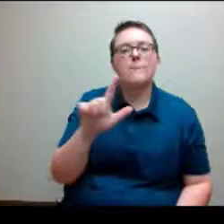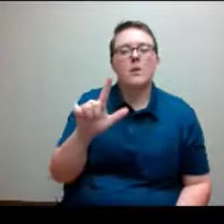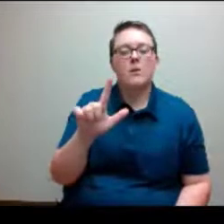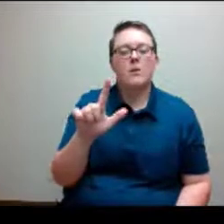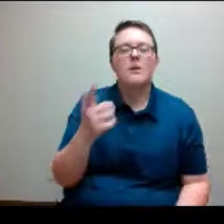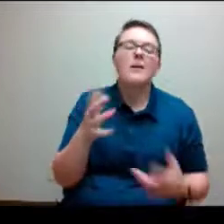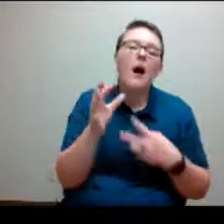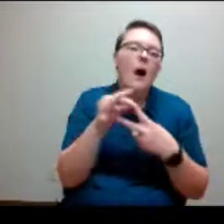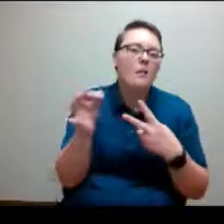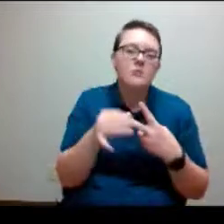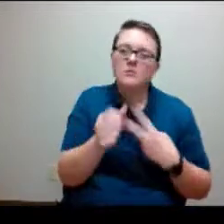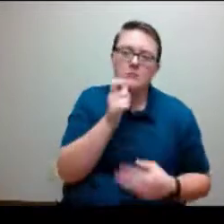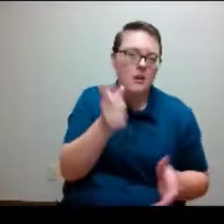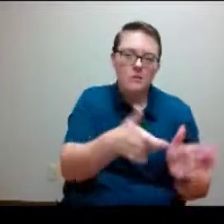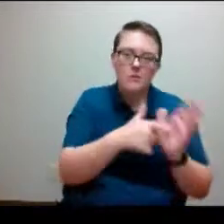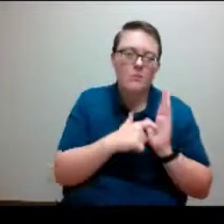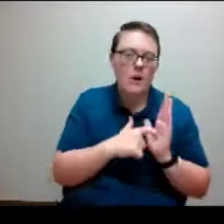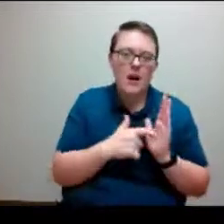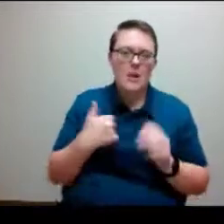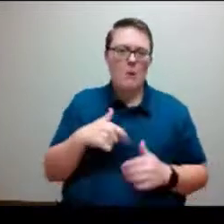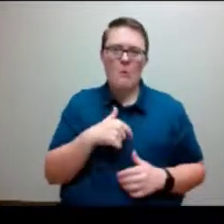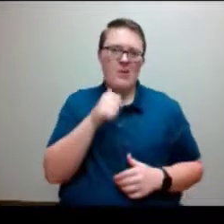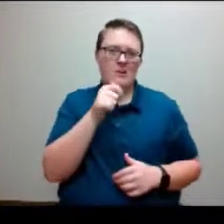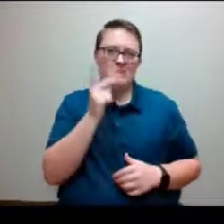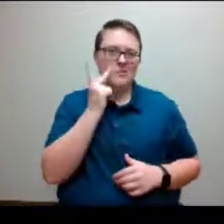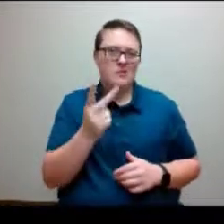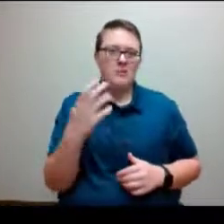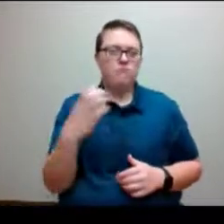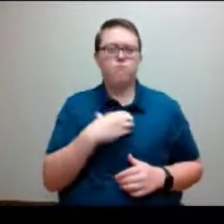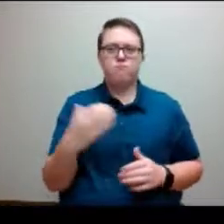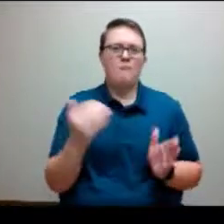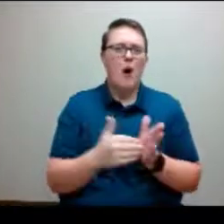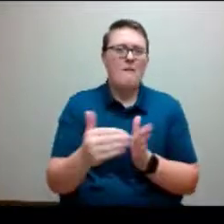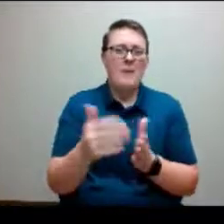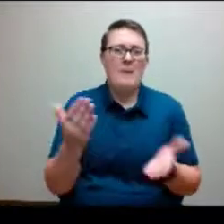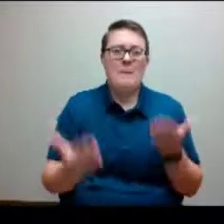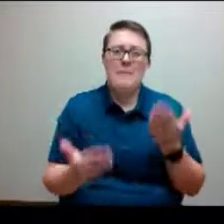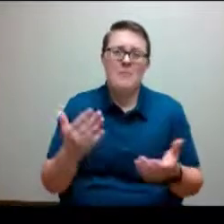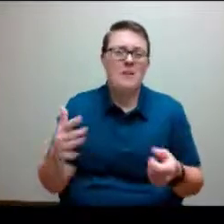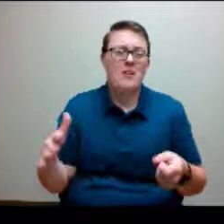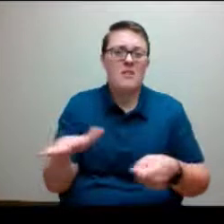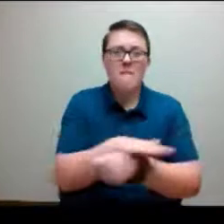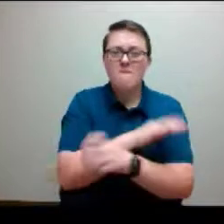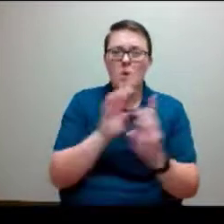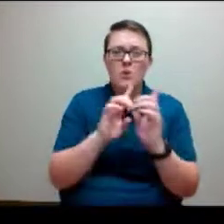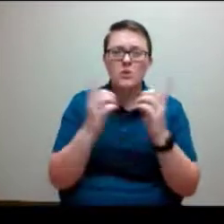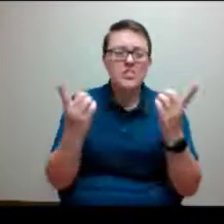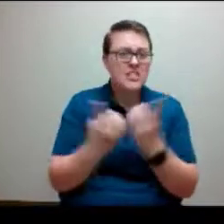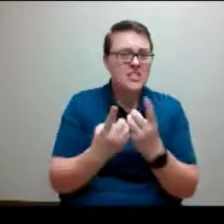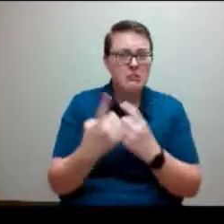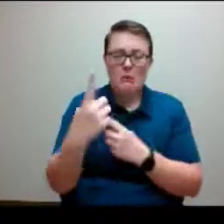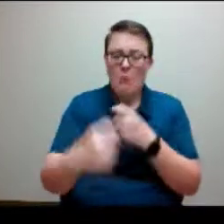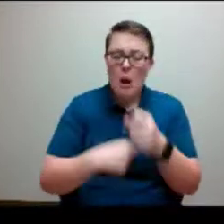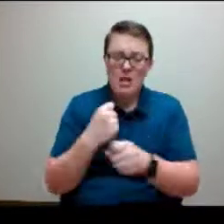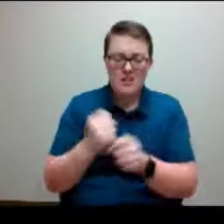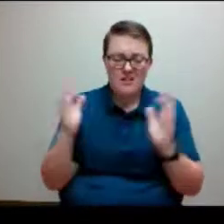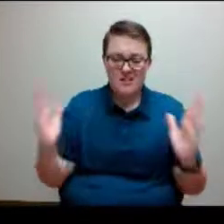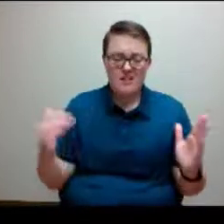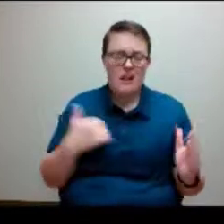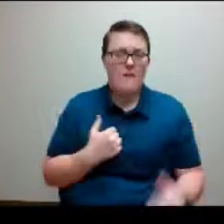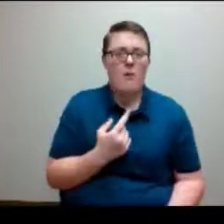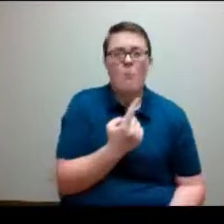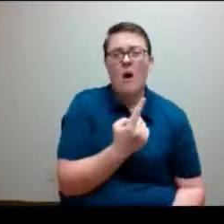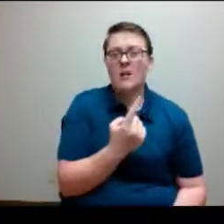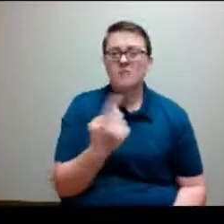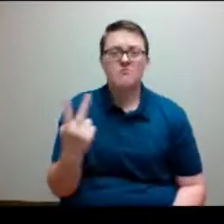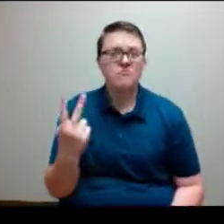We don't have very many appeals at all, maybe one or two for the entire district every year. So it's very, very low. And that's because we